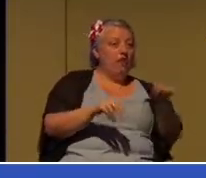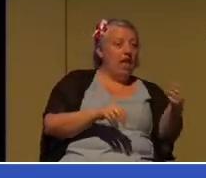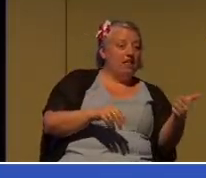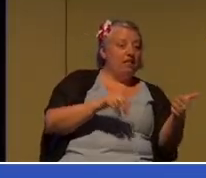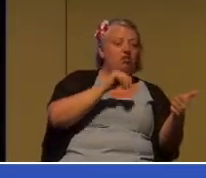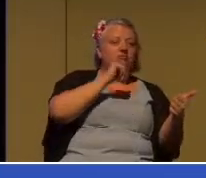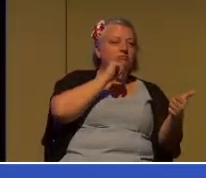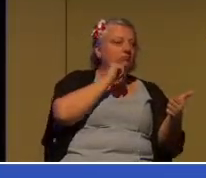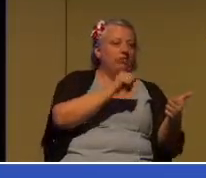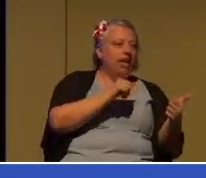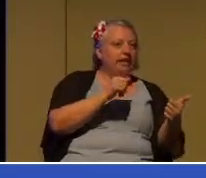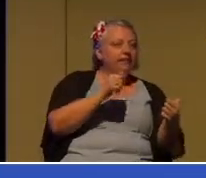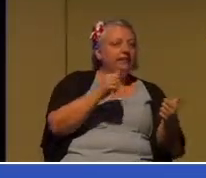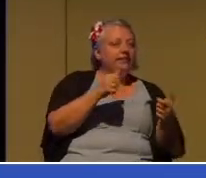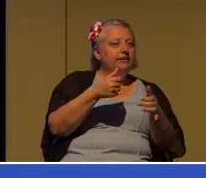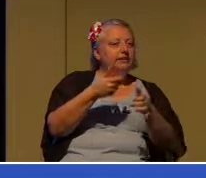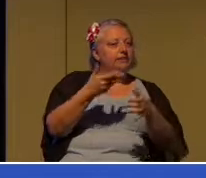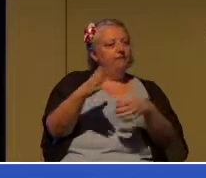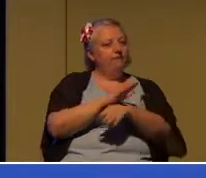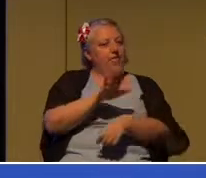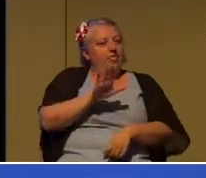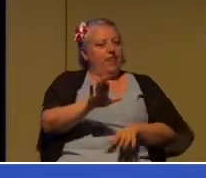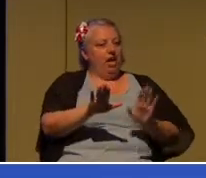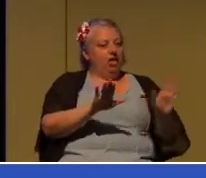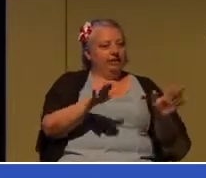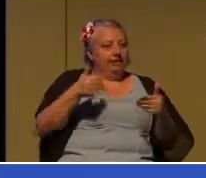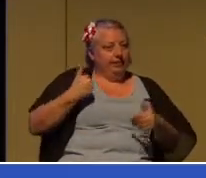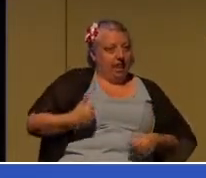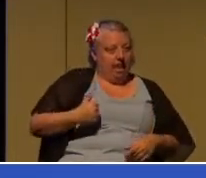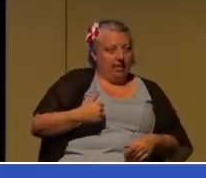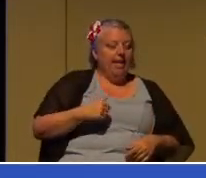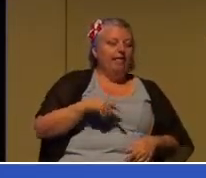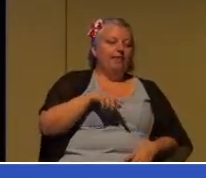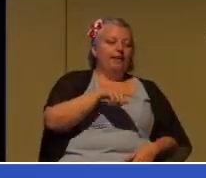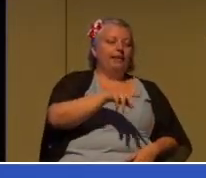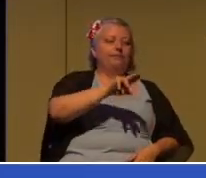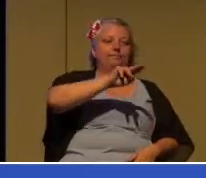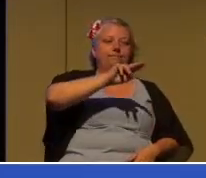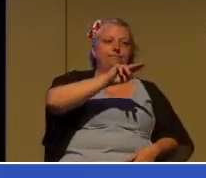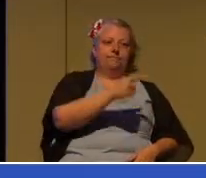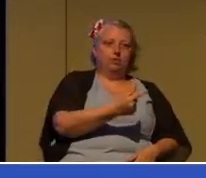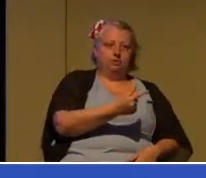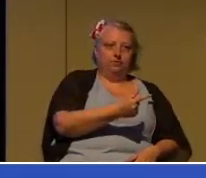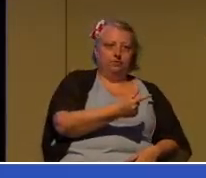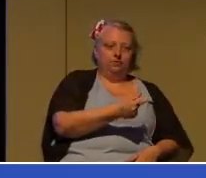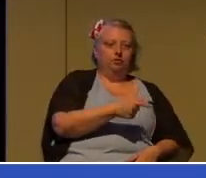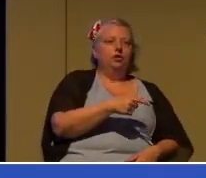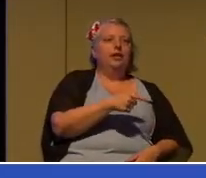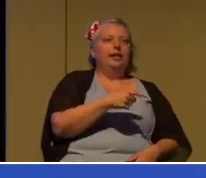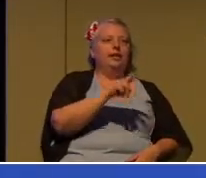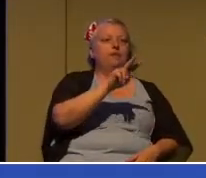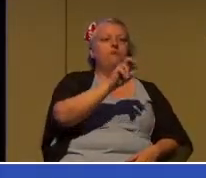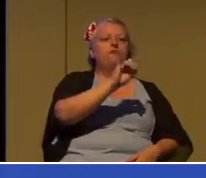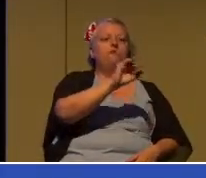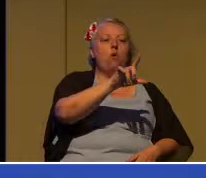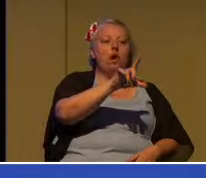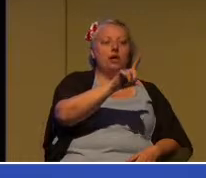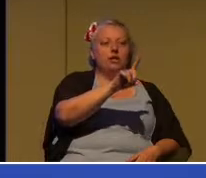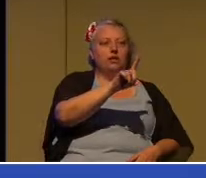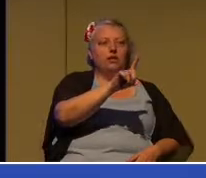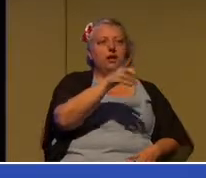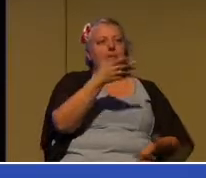be declared null and void and there may be penalties imposed in that